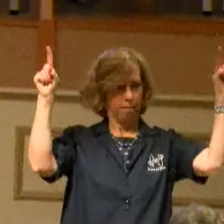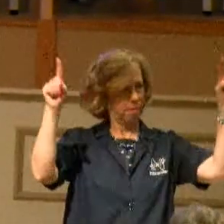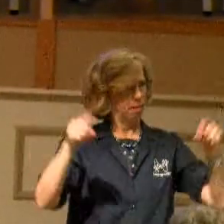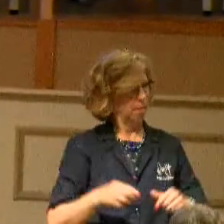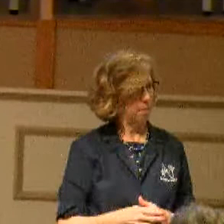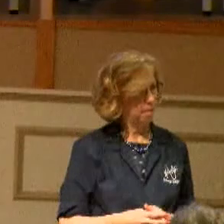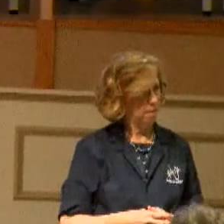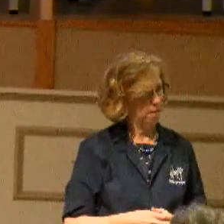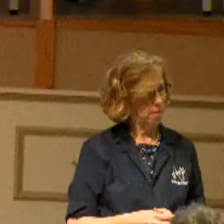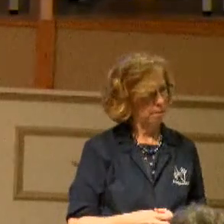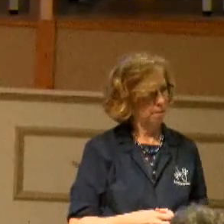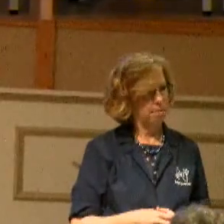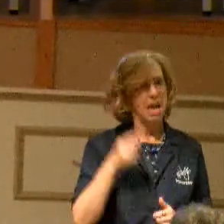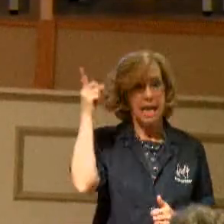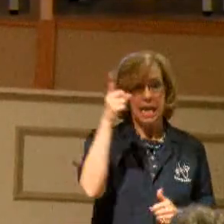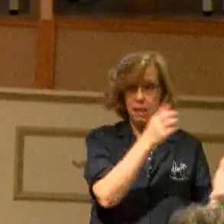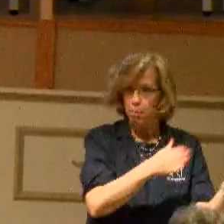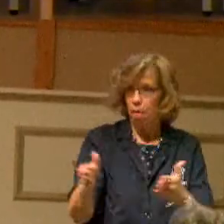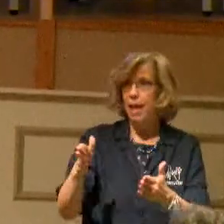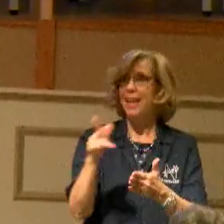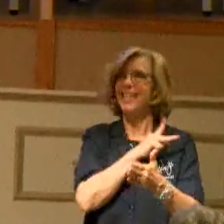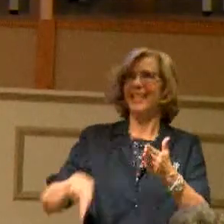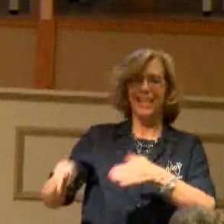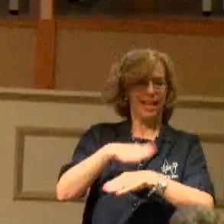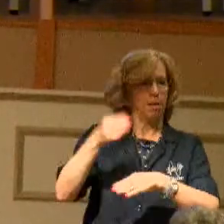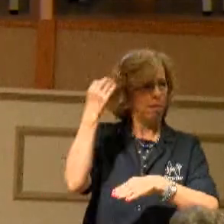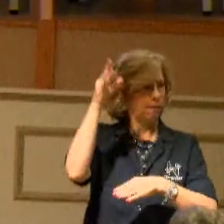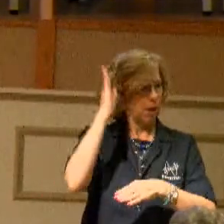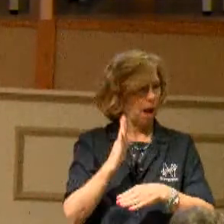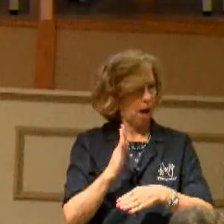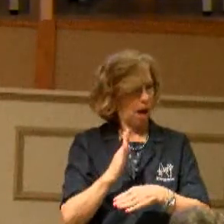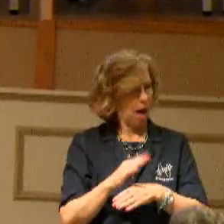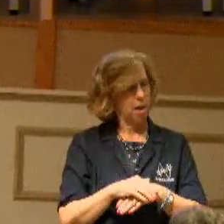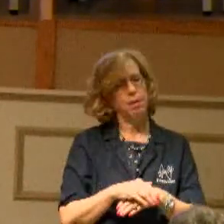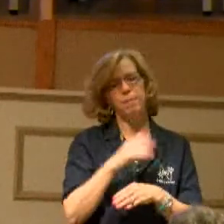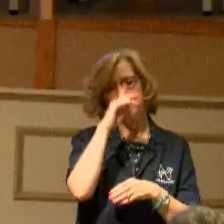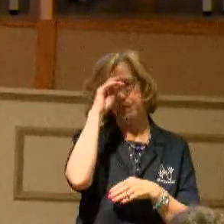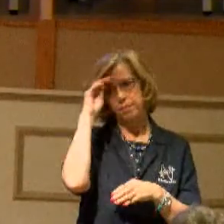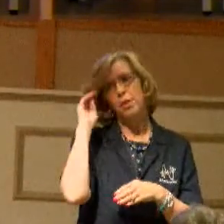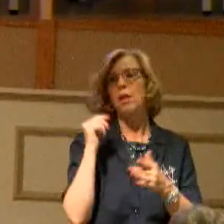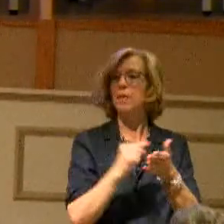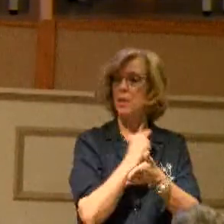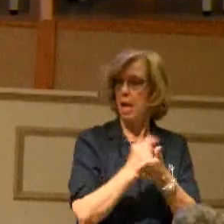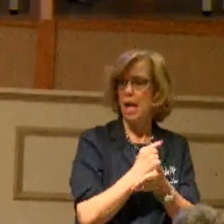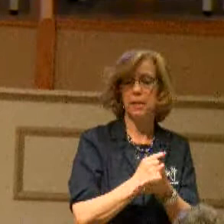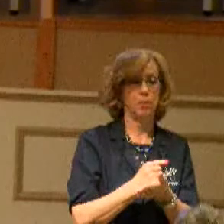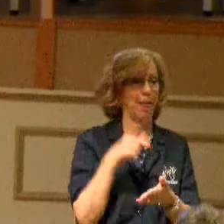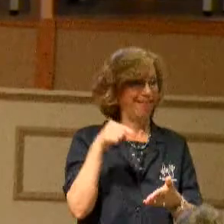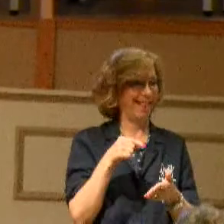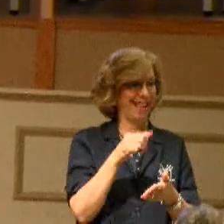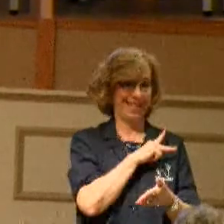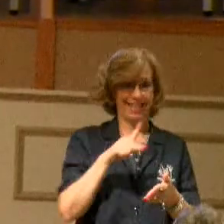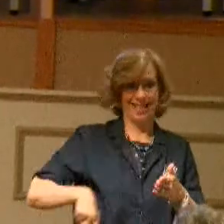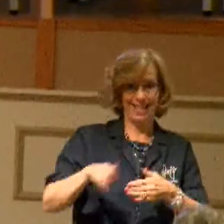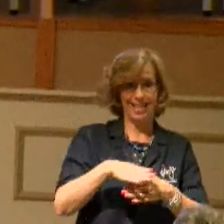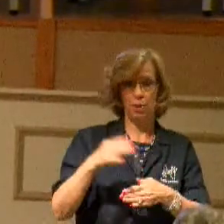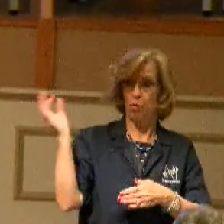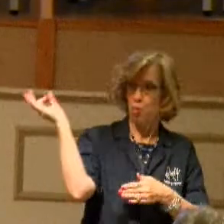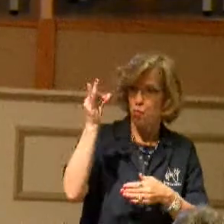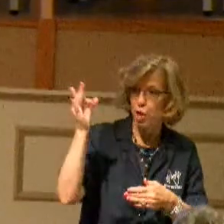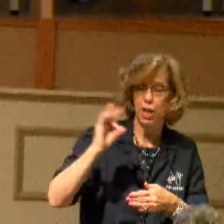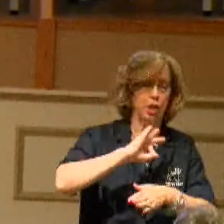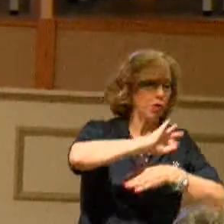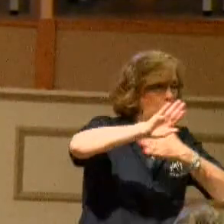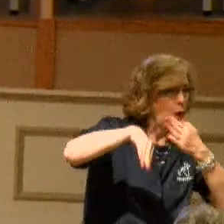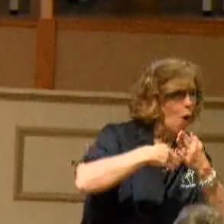His plan, the kingdom of God. Matthew 24, 14 says, and this gospel of the kingdom shall be preached in all the world for